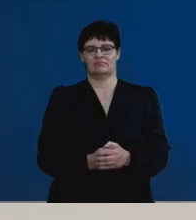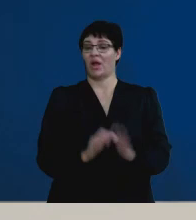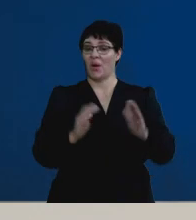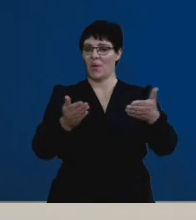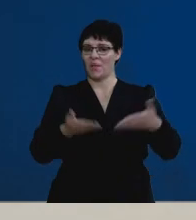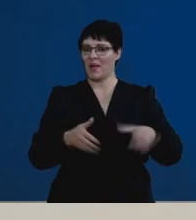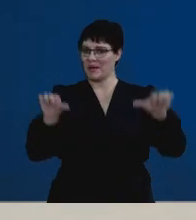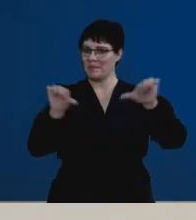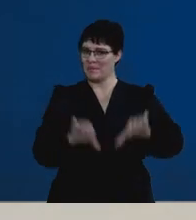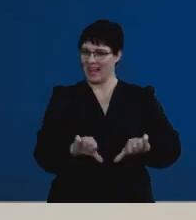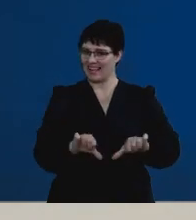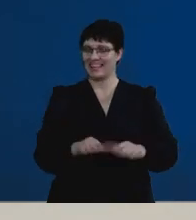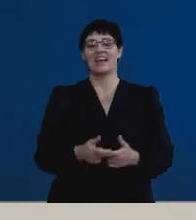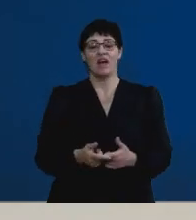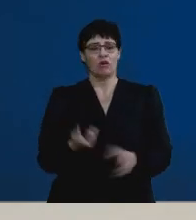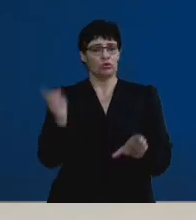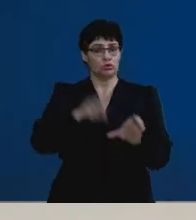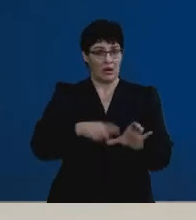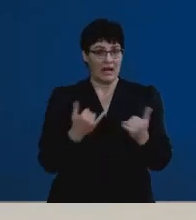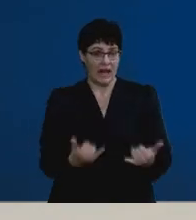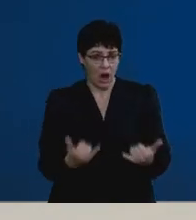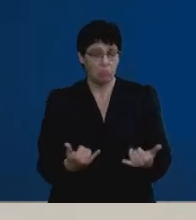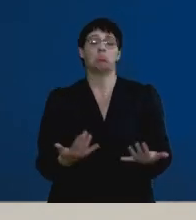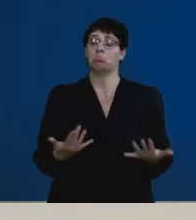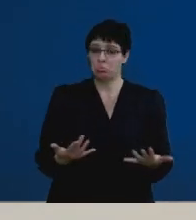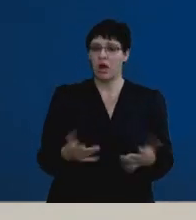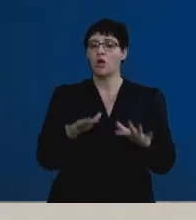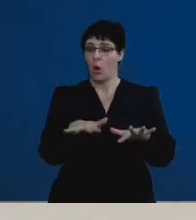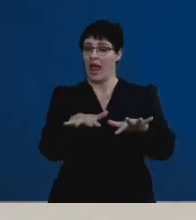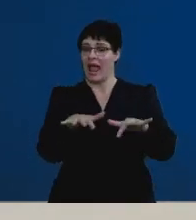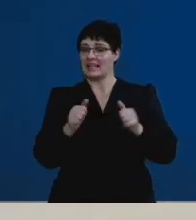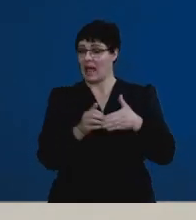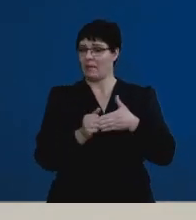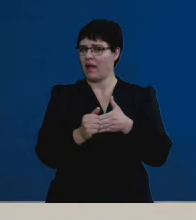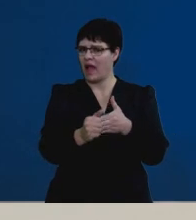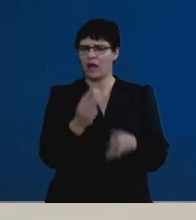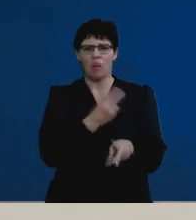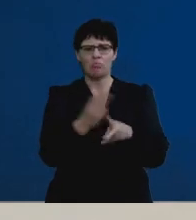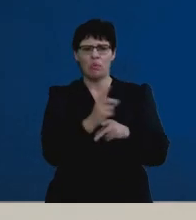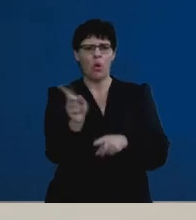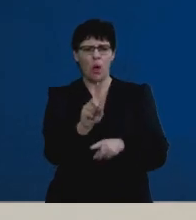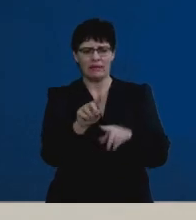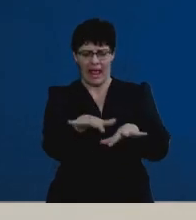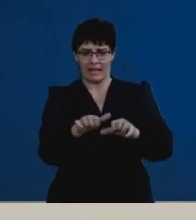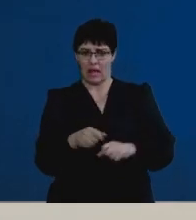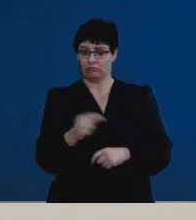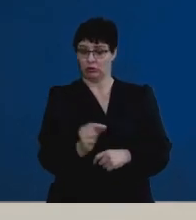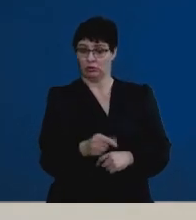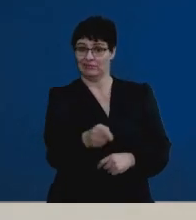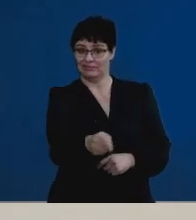Welcome back, guys. If you've just joined us, we are going through your exam guide in preparation for your upcoming exam. While some